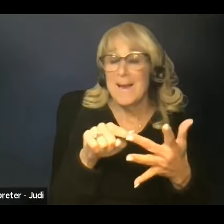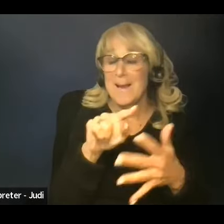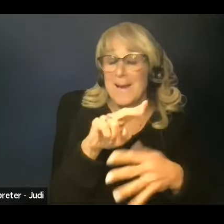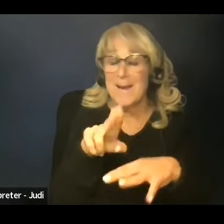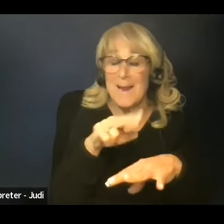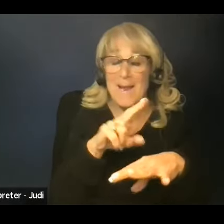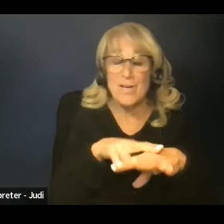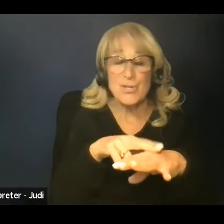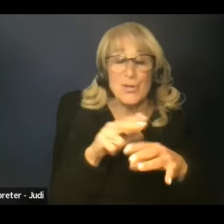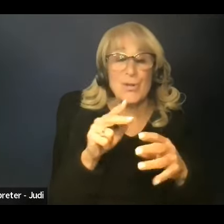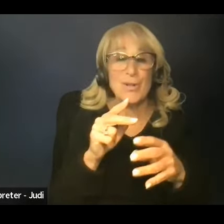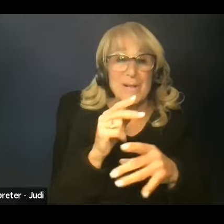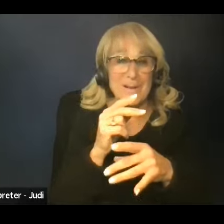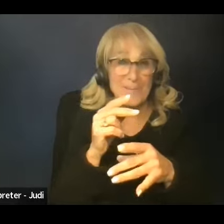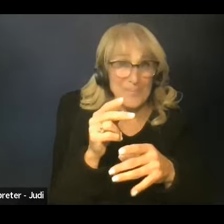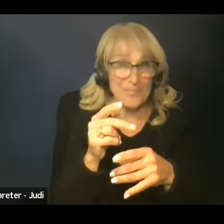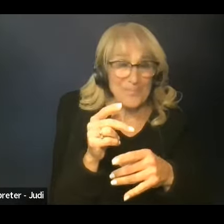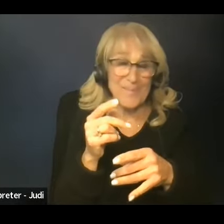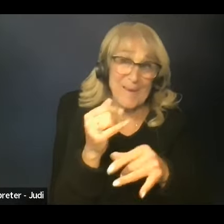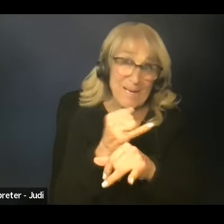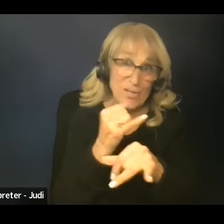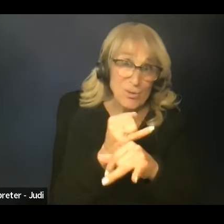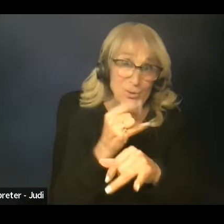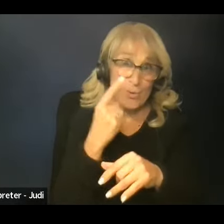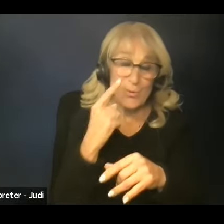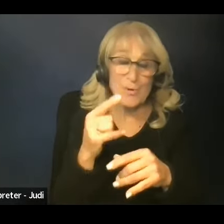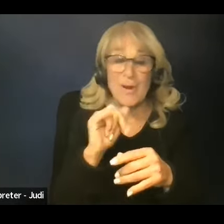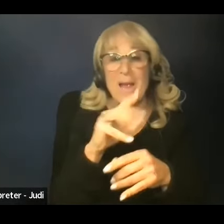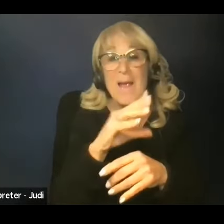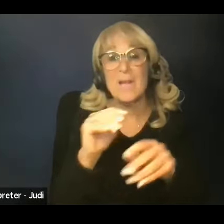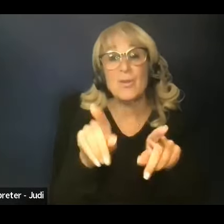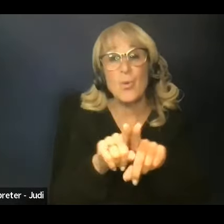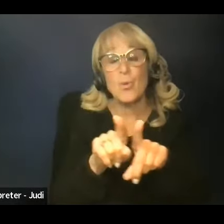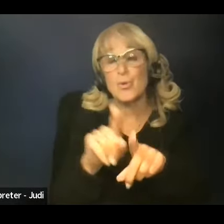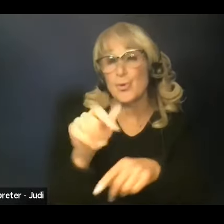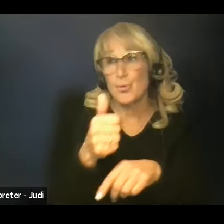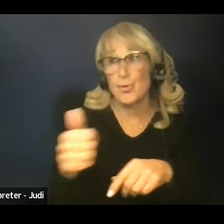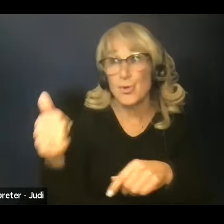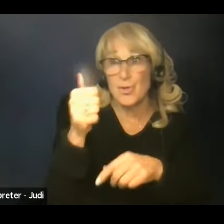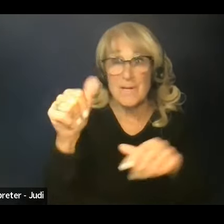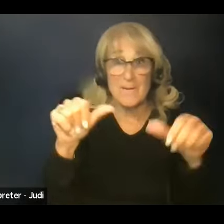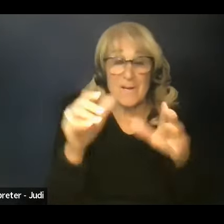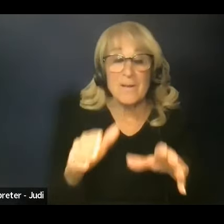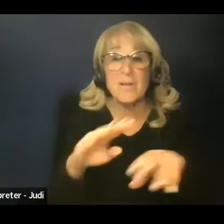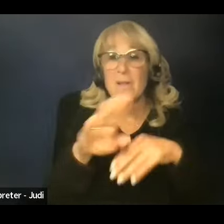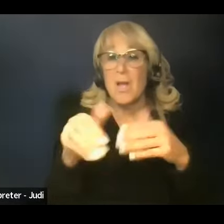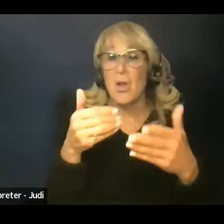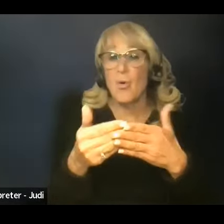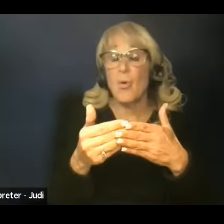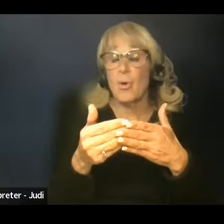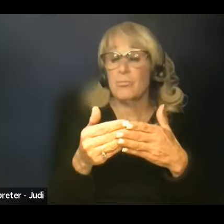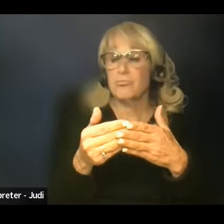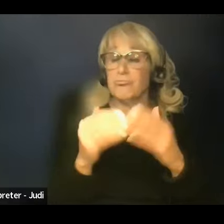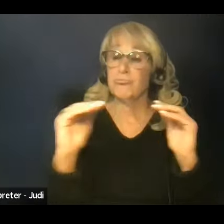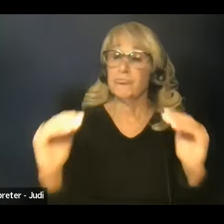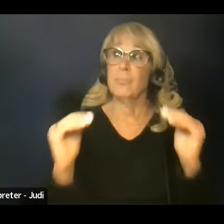Agriculture, the Office of the Chief Scientist. Together, these organizations advance agricultural research,